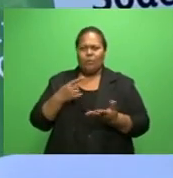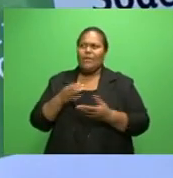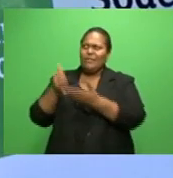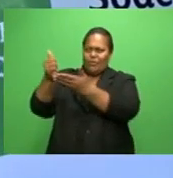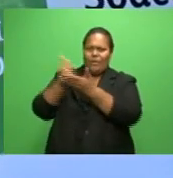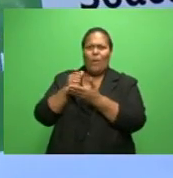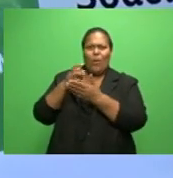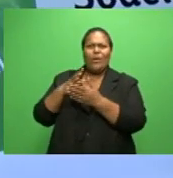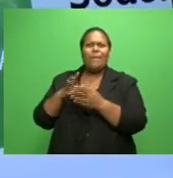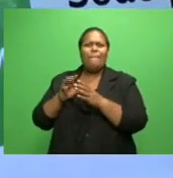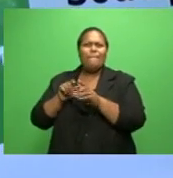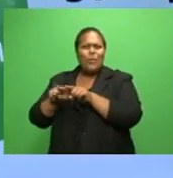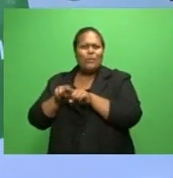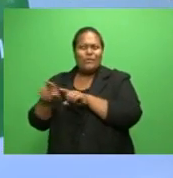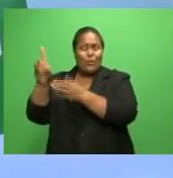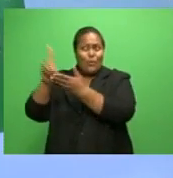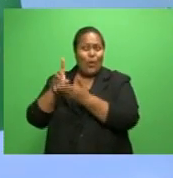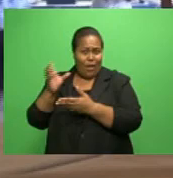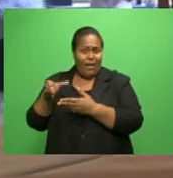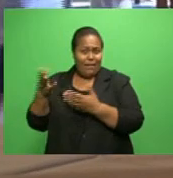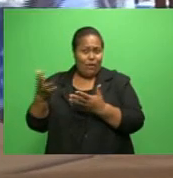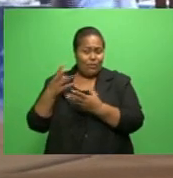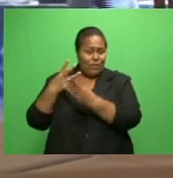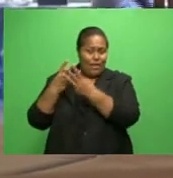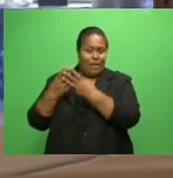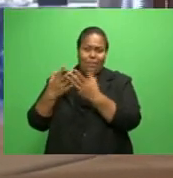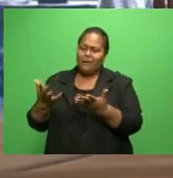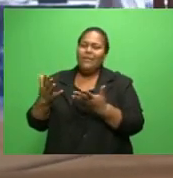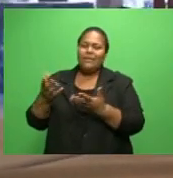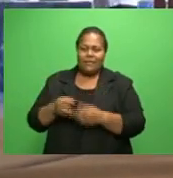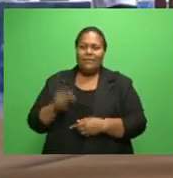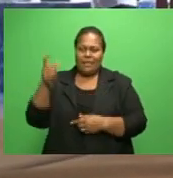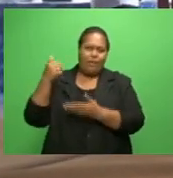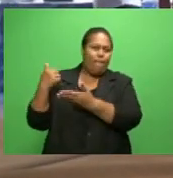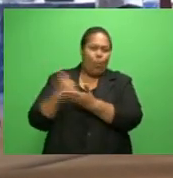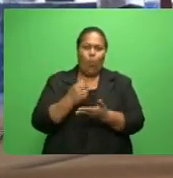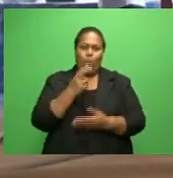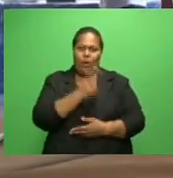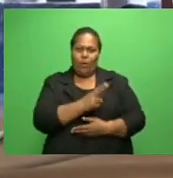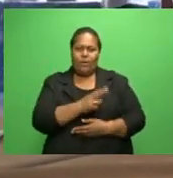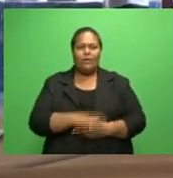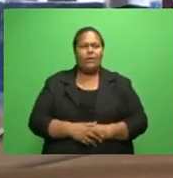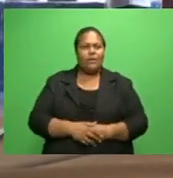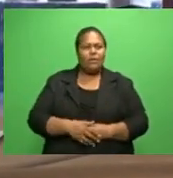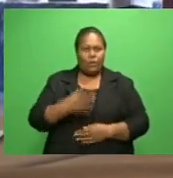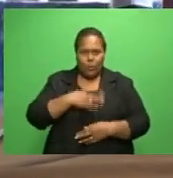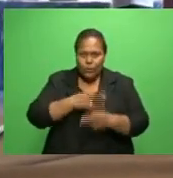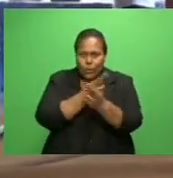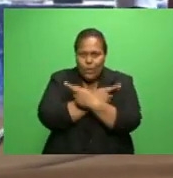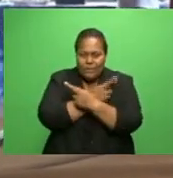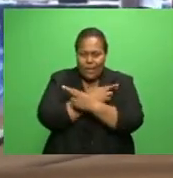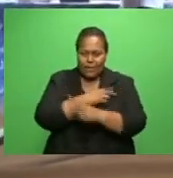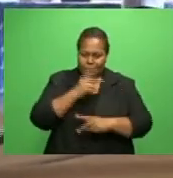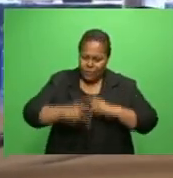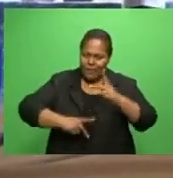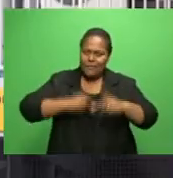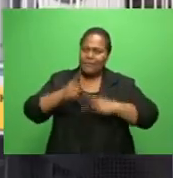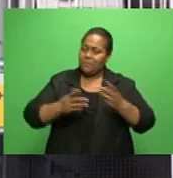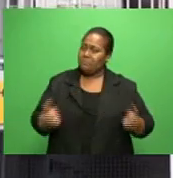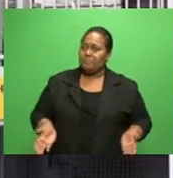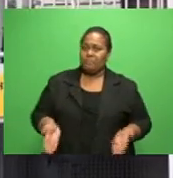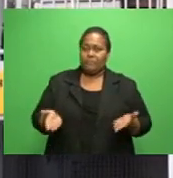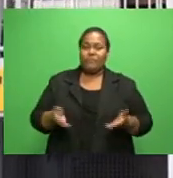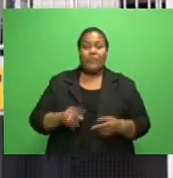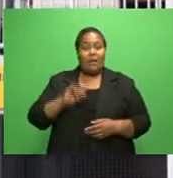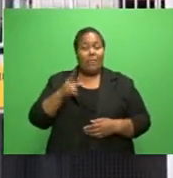I'm unable to name them at this point because it's part of the process. I wish to respect the integrity of the process. However, I